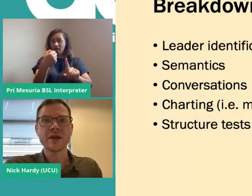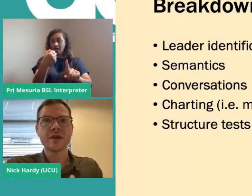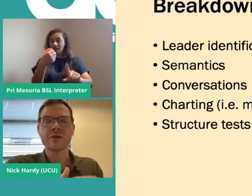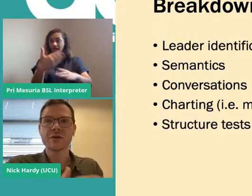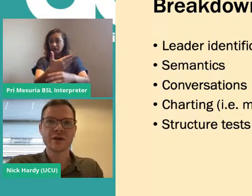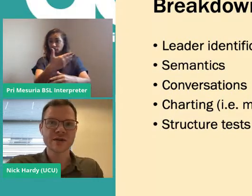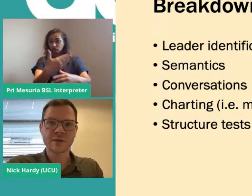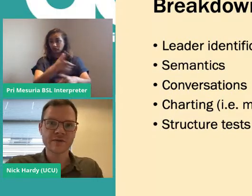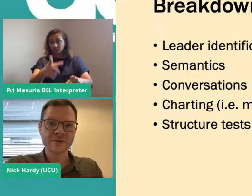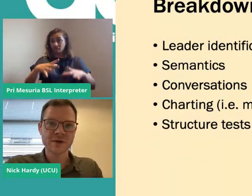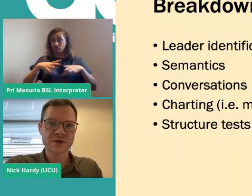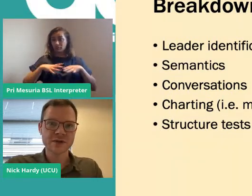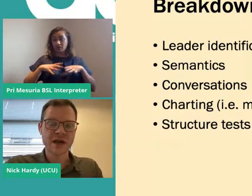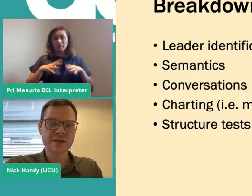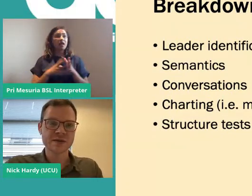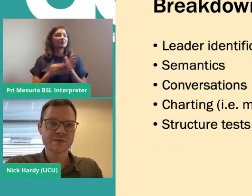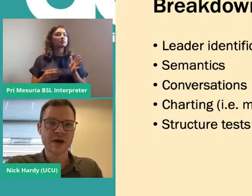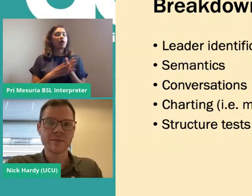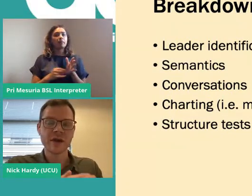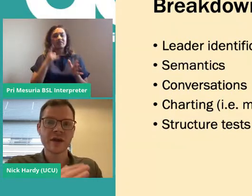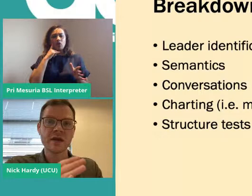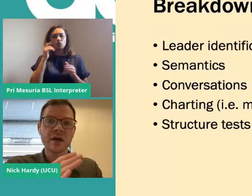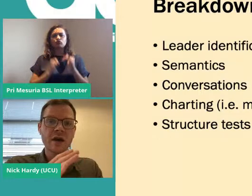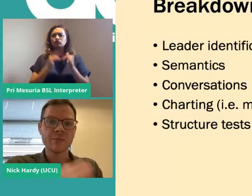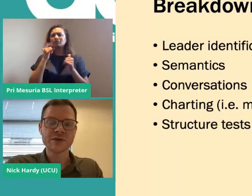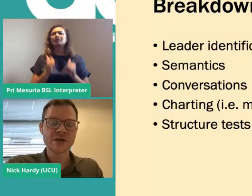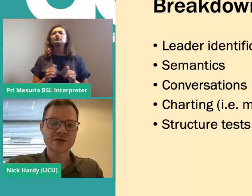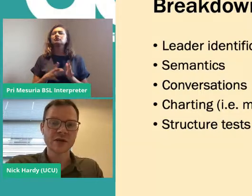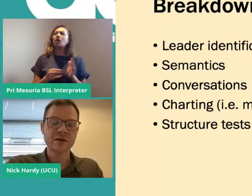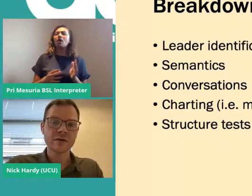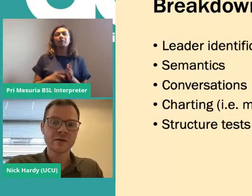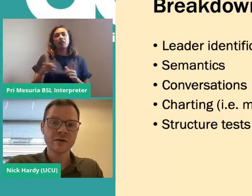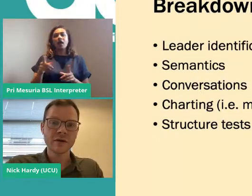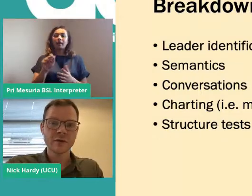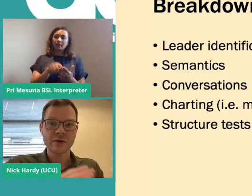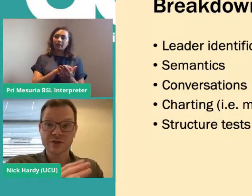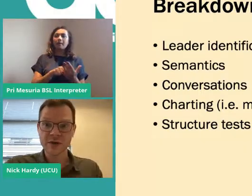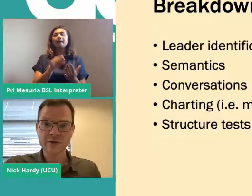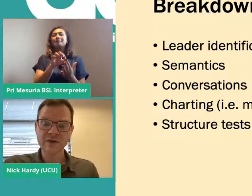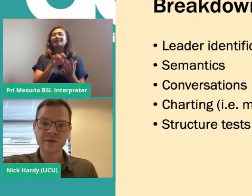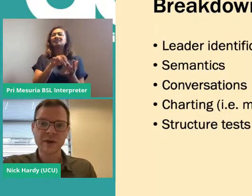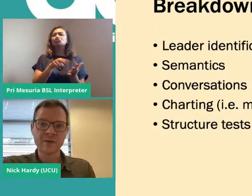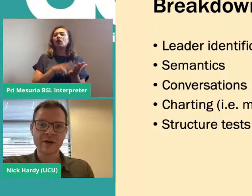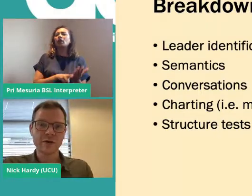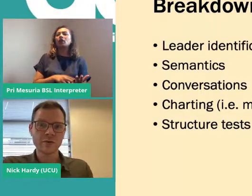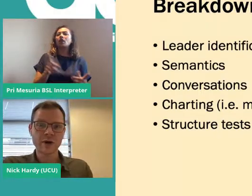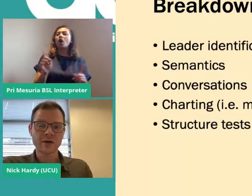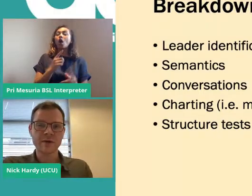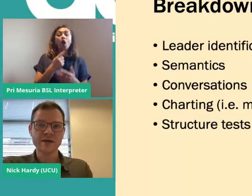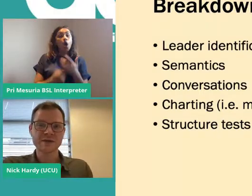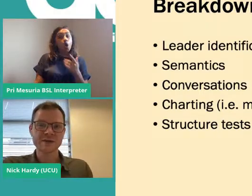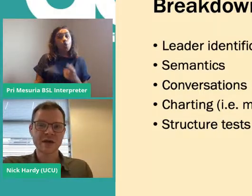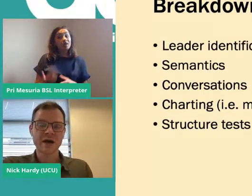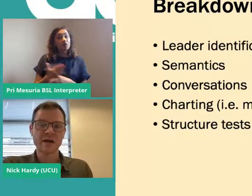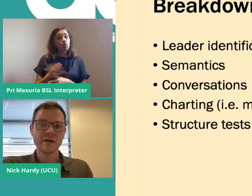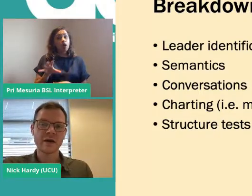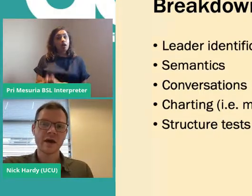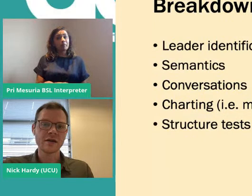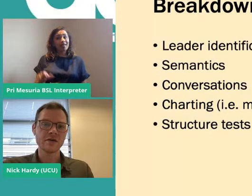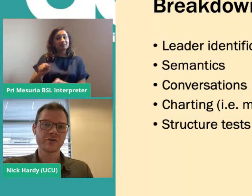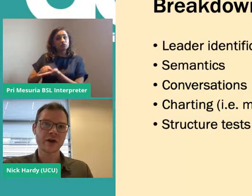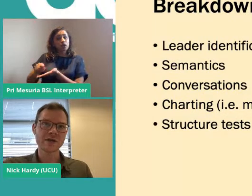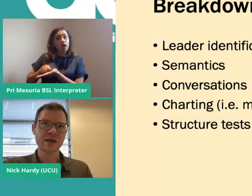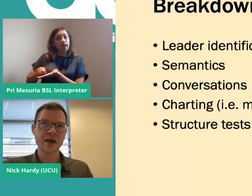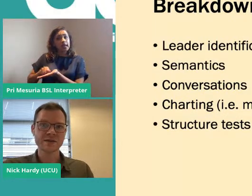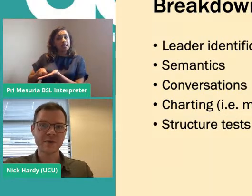it might be, you know, a good example of a structure test might be a petition, which is only for people in your workplace to sign,